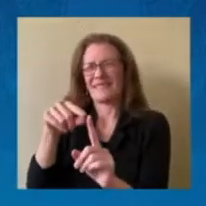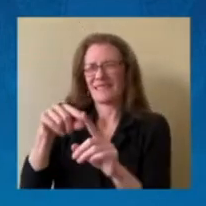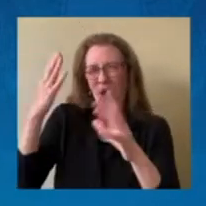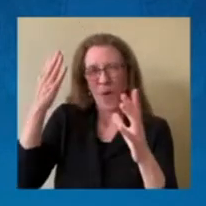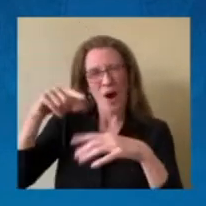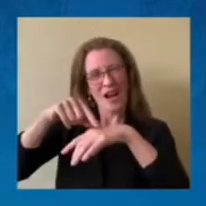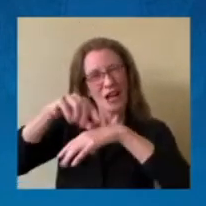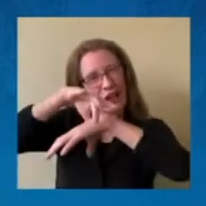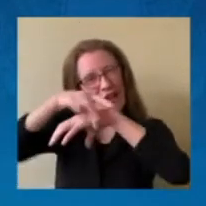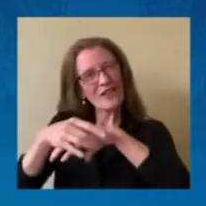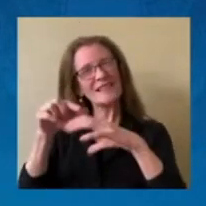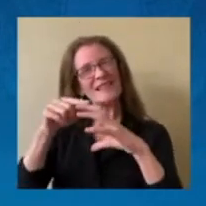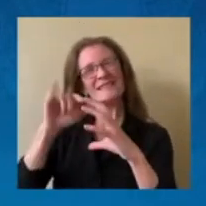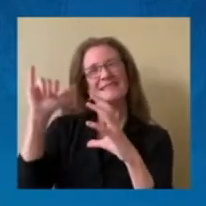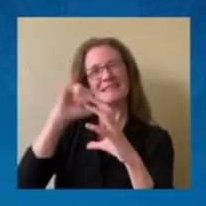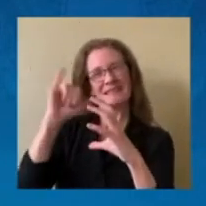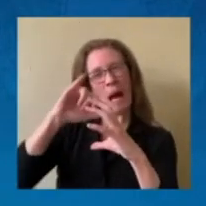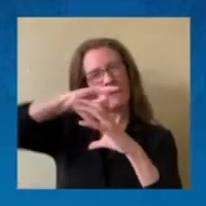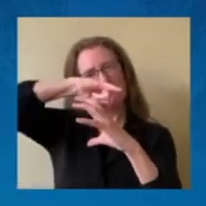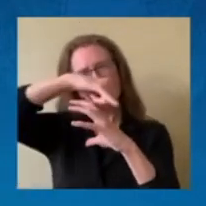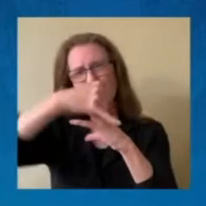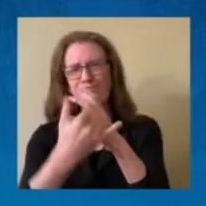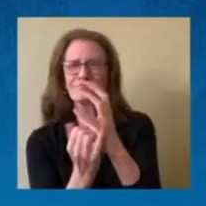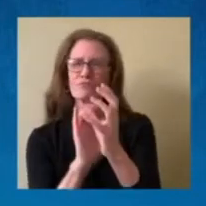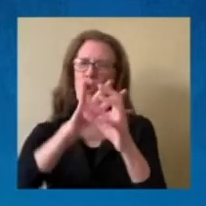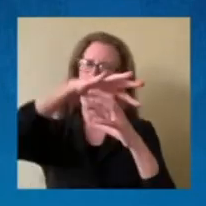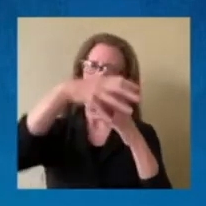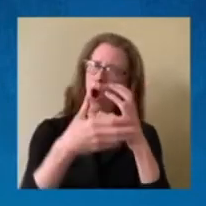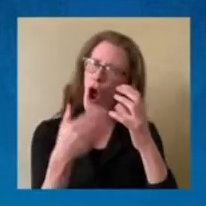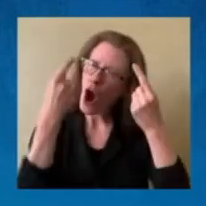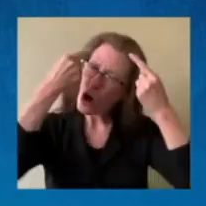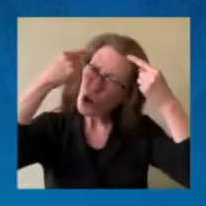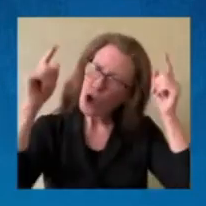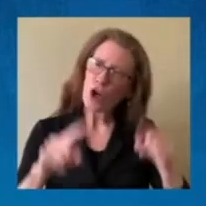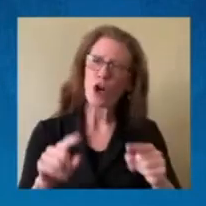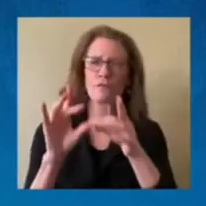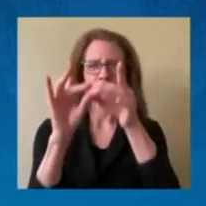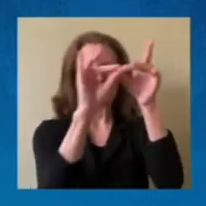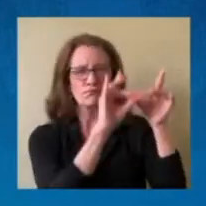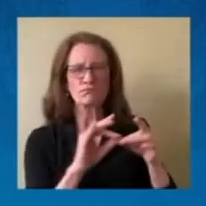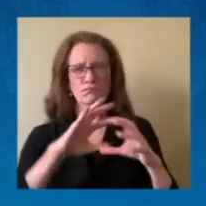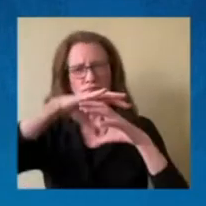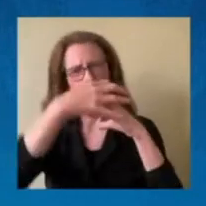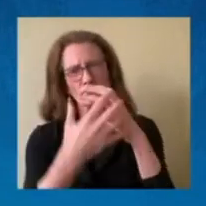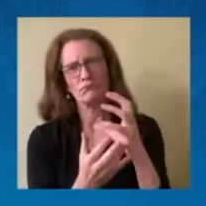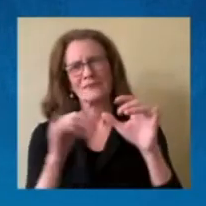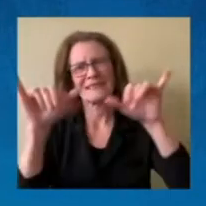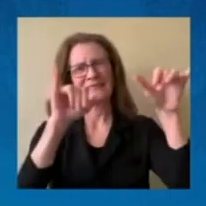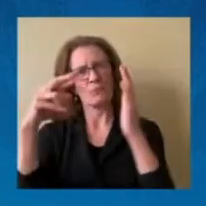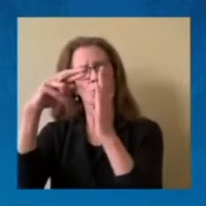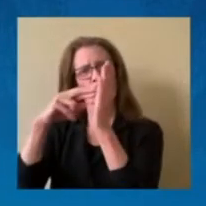launch, but also for the activity that relates to debris and congestion and all of that. So thank you, Mr. Secretary. you, Mr. Thank